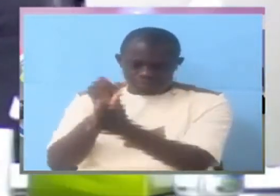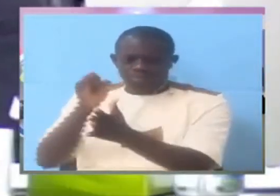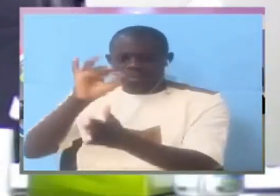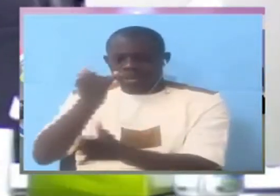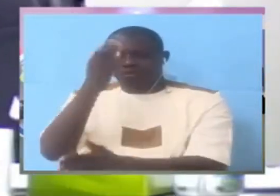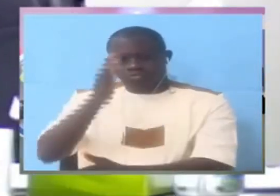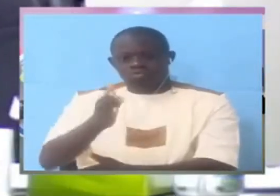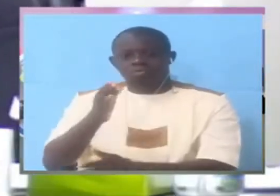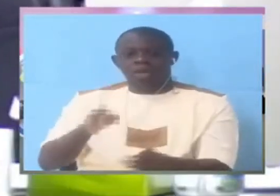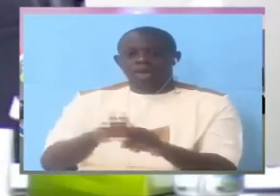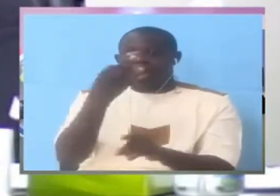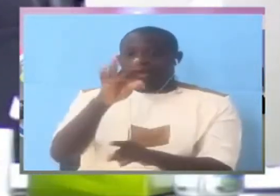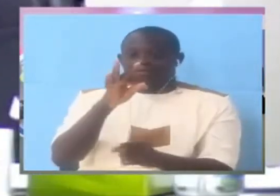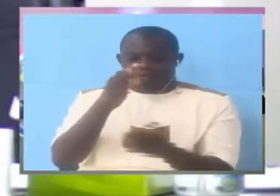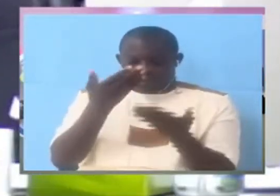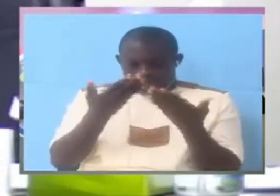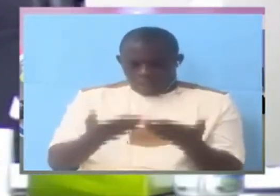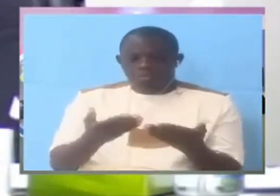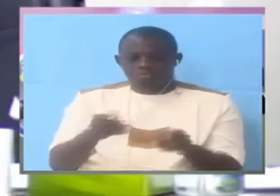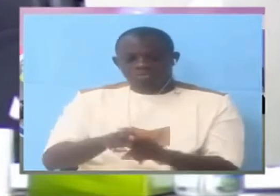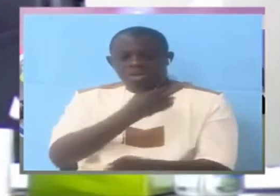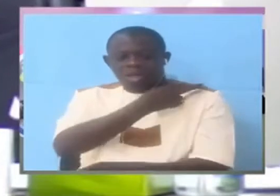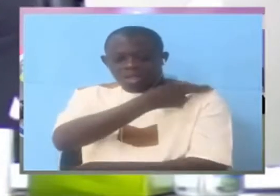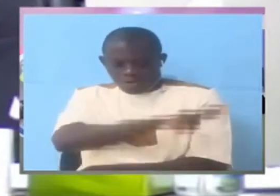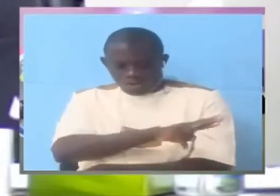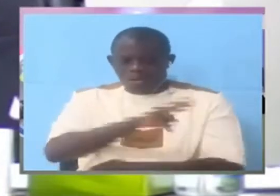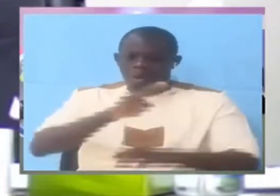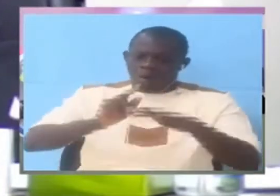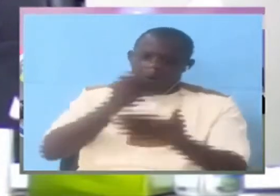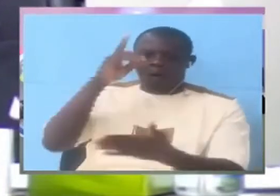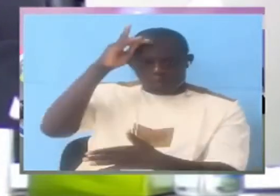If the religion or political unit